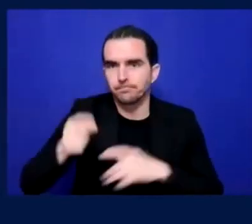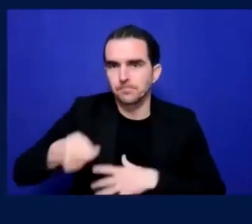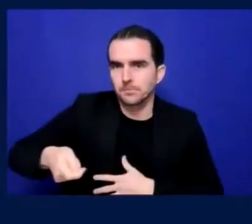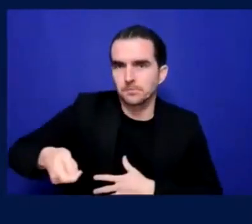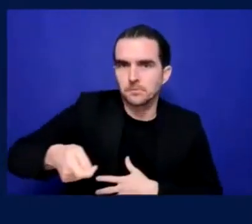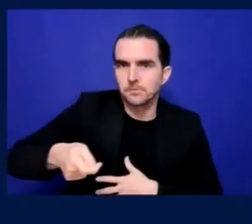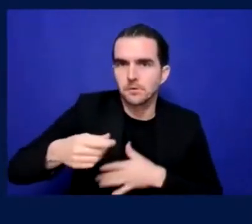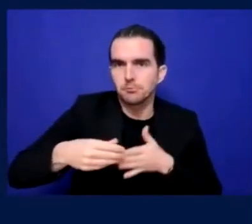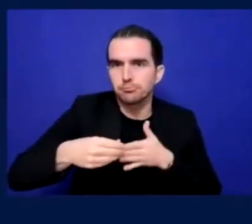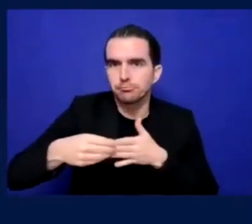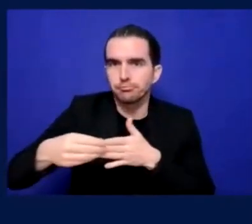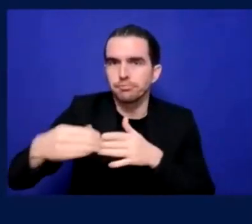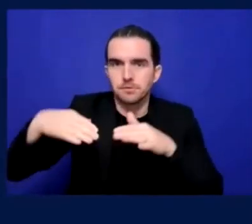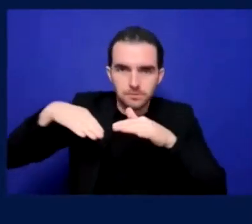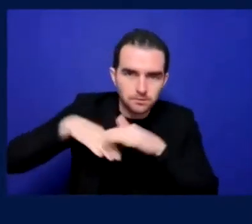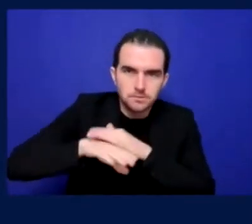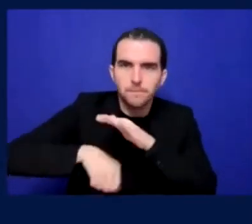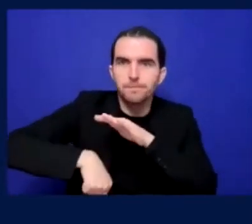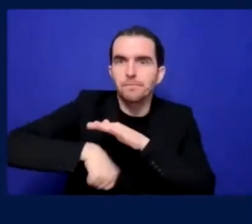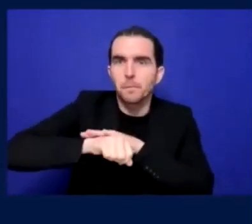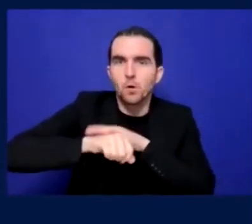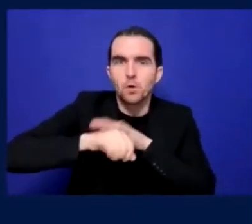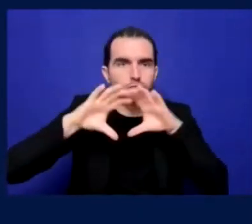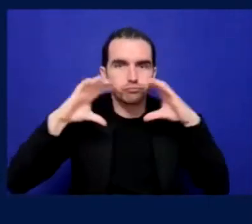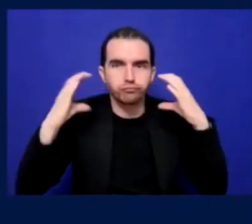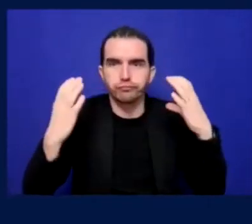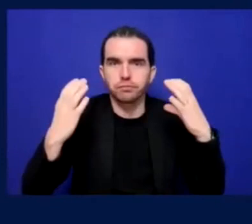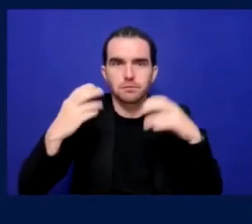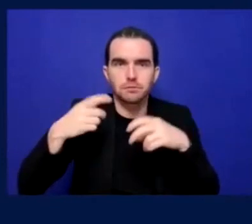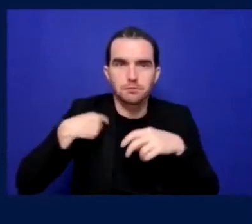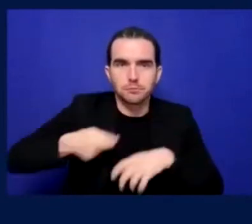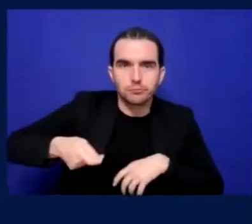assistance dogs are allowed to accompany their owners in any public setting.